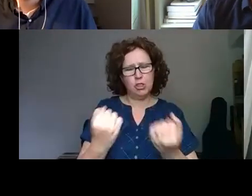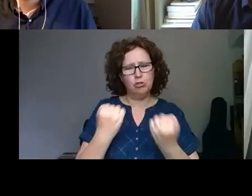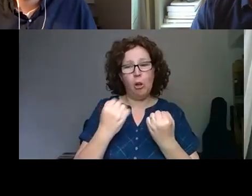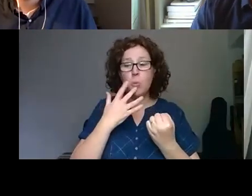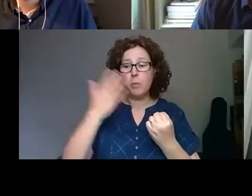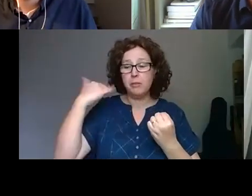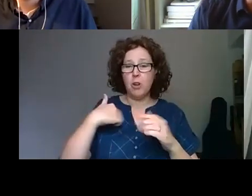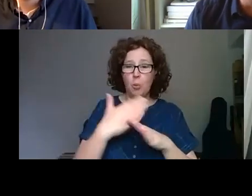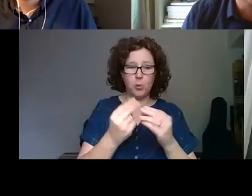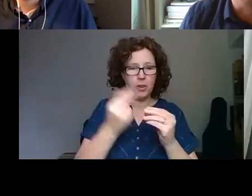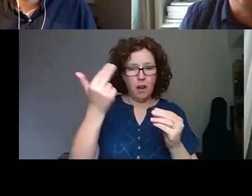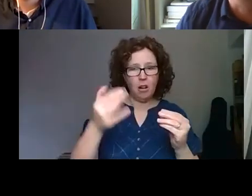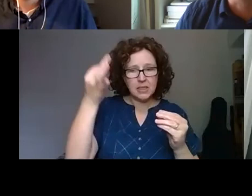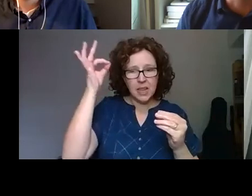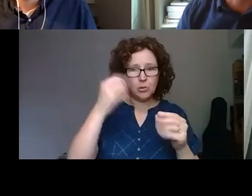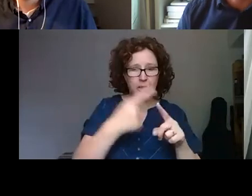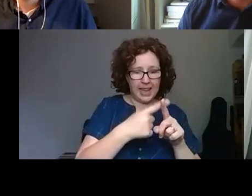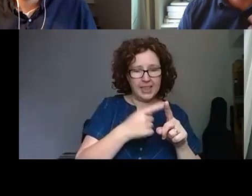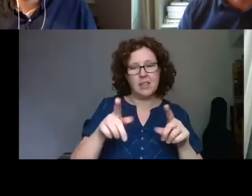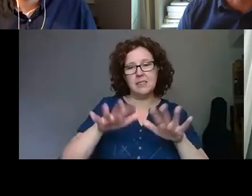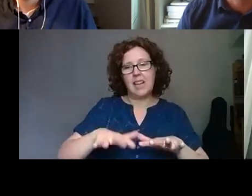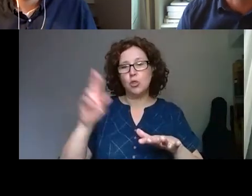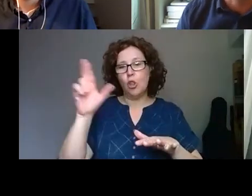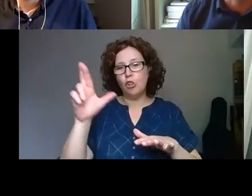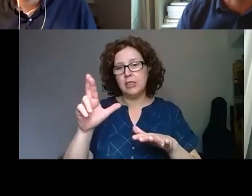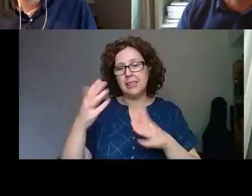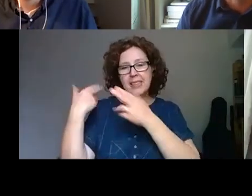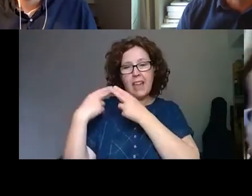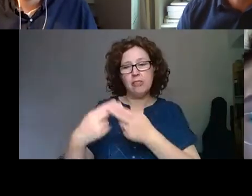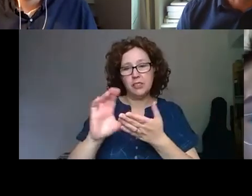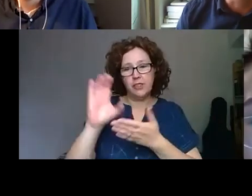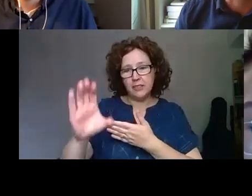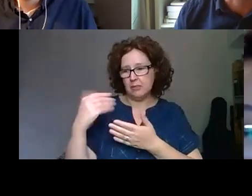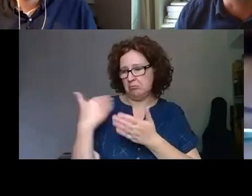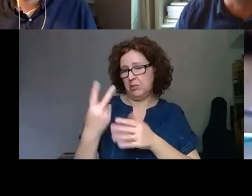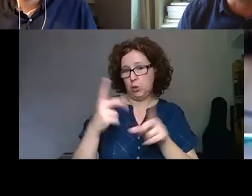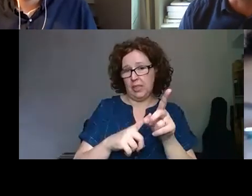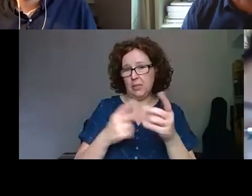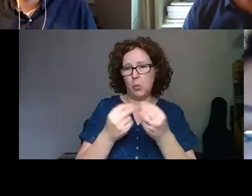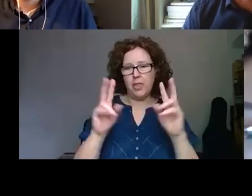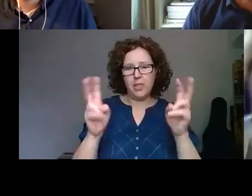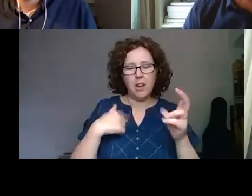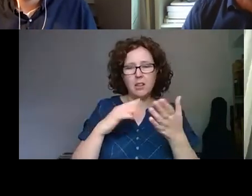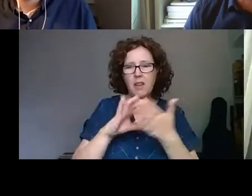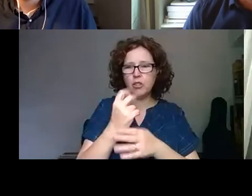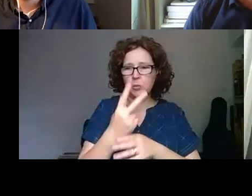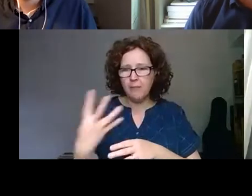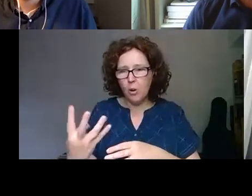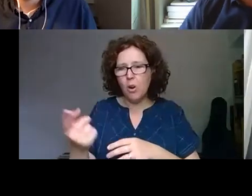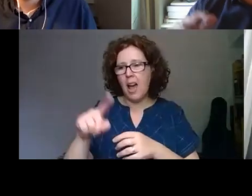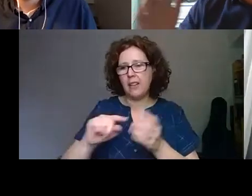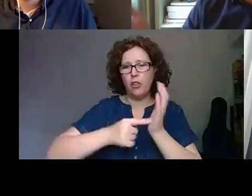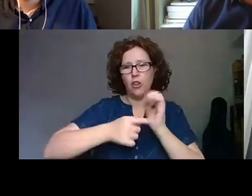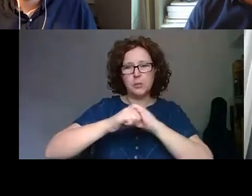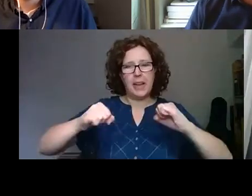Council, England, and the National Lottery Heritage Fund over the last two years with, with Culture24 and the space, and